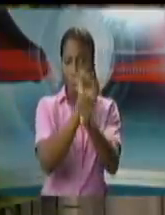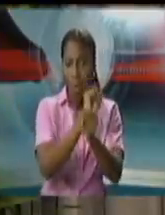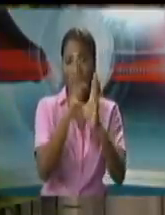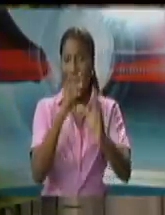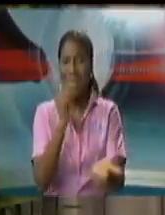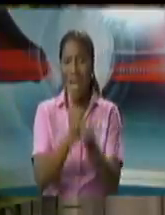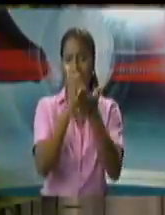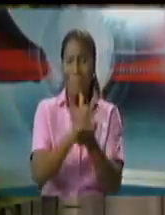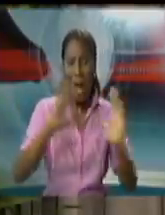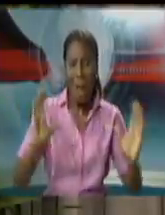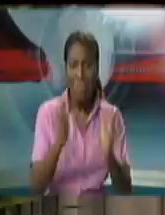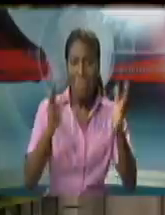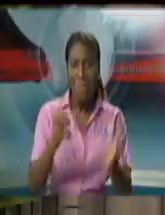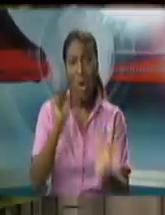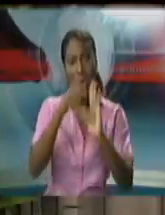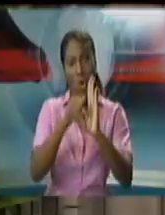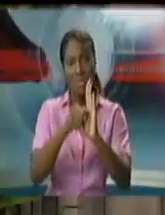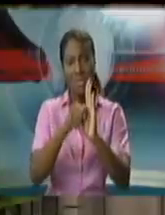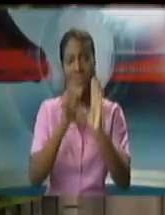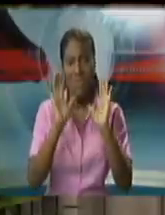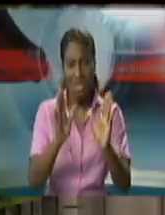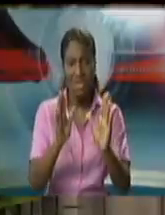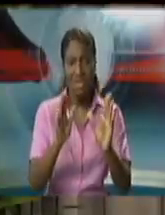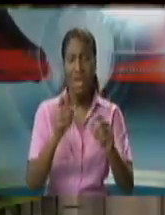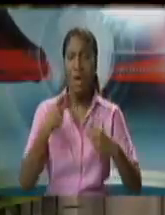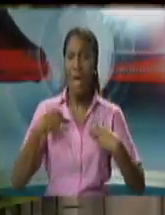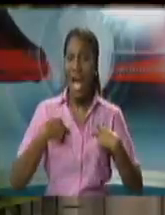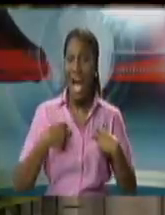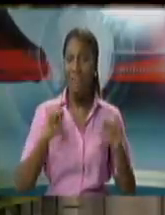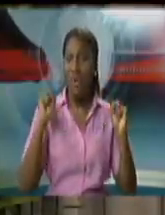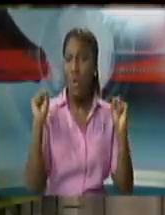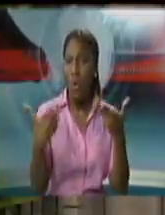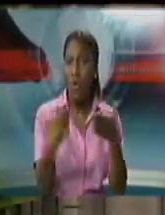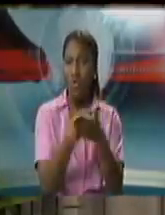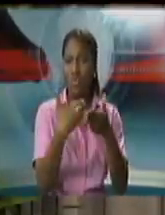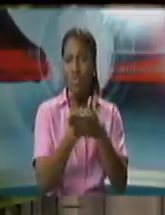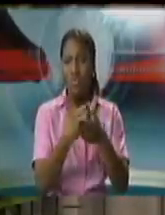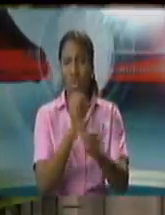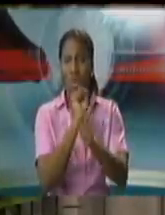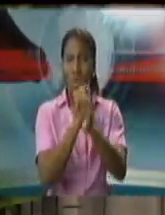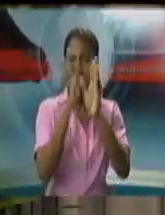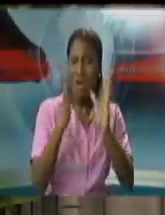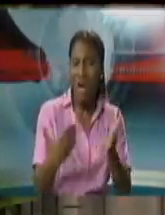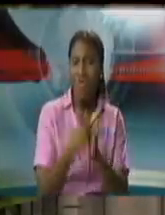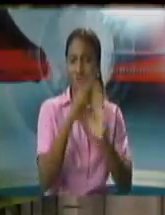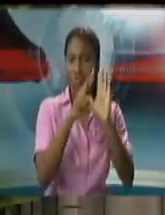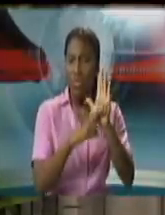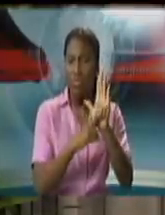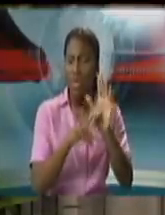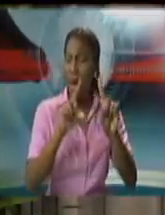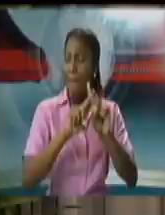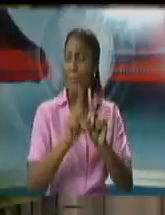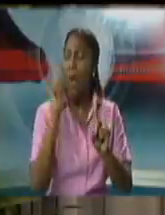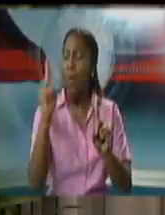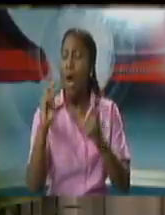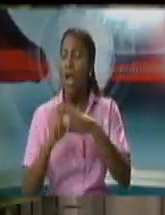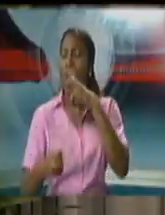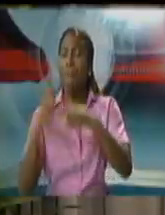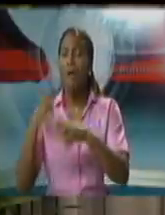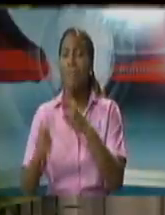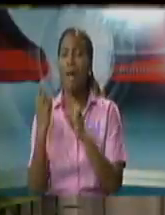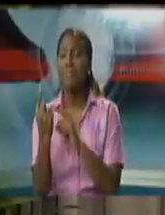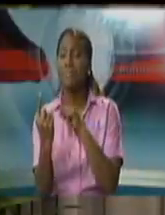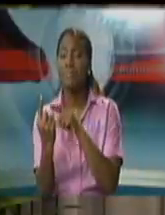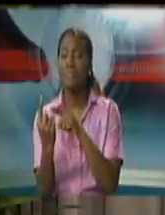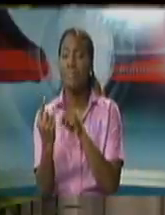which as you know we're doing if we put in rules of court we put in all of the things that we have done you still end up with the problem of approximately